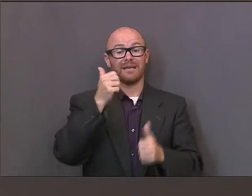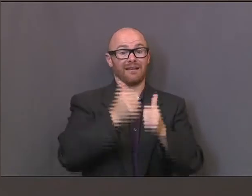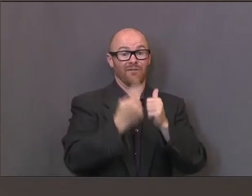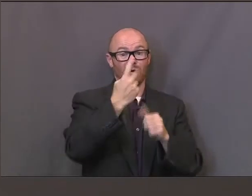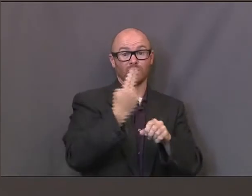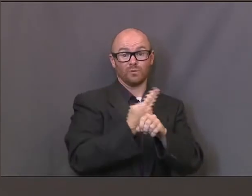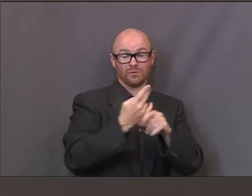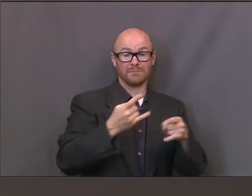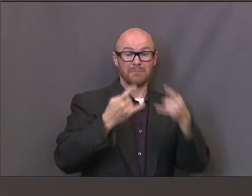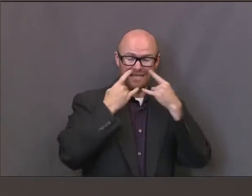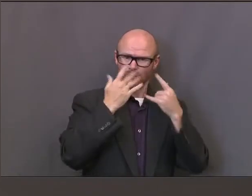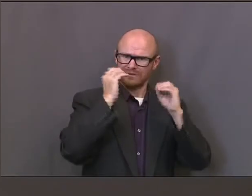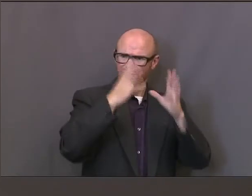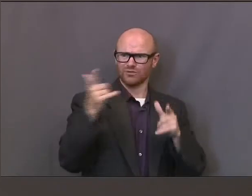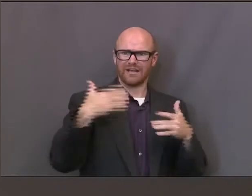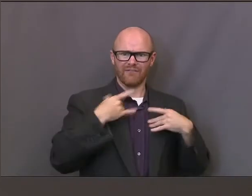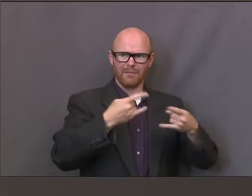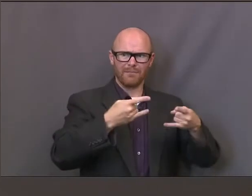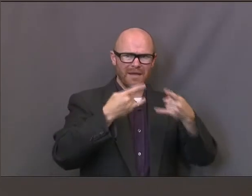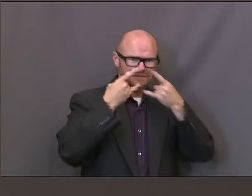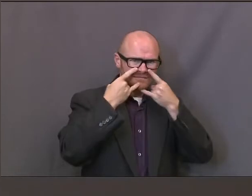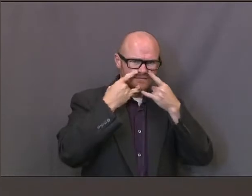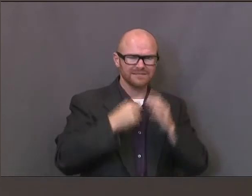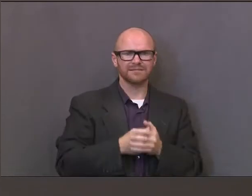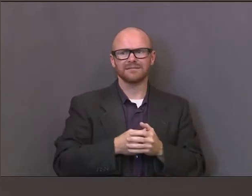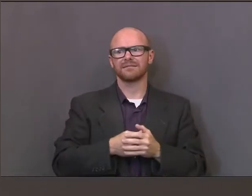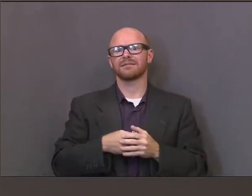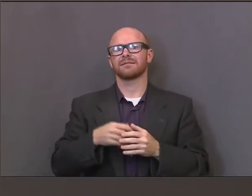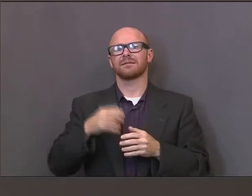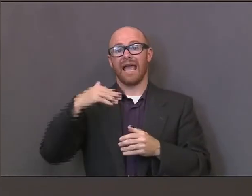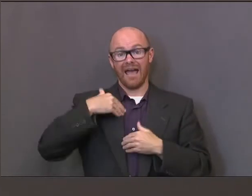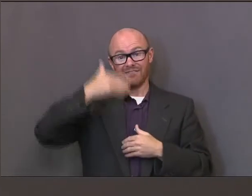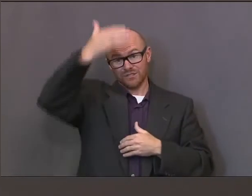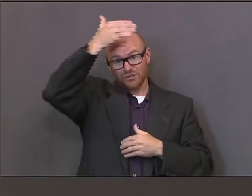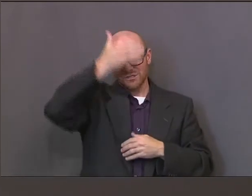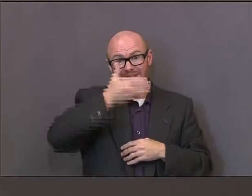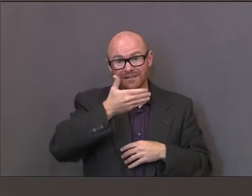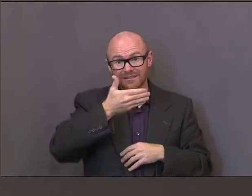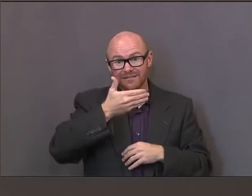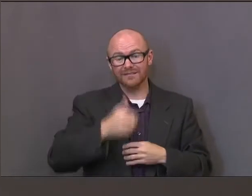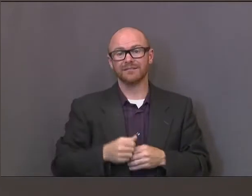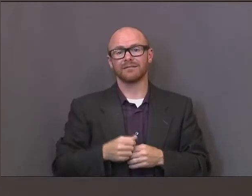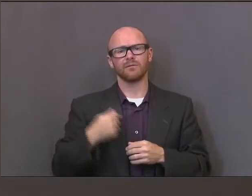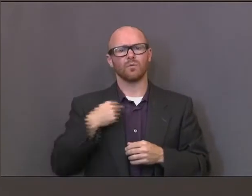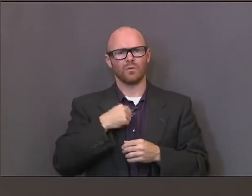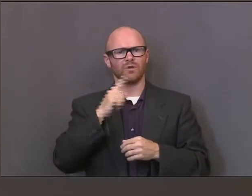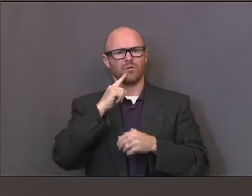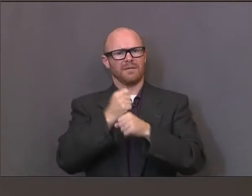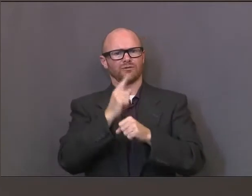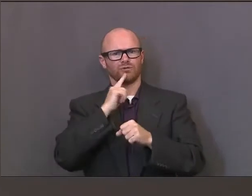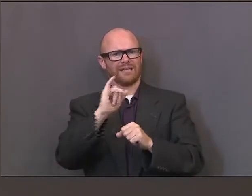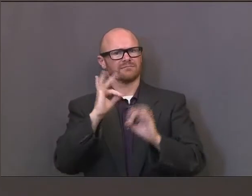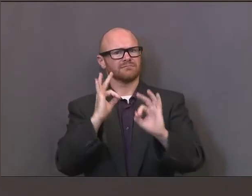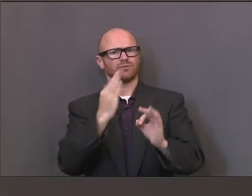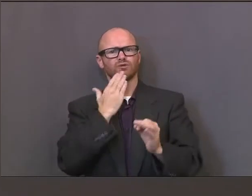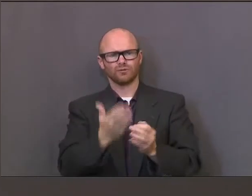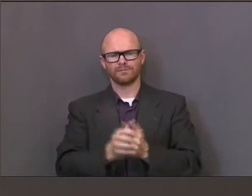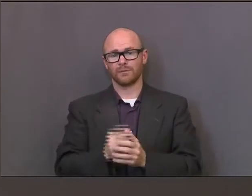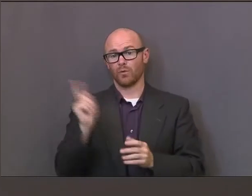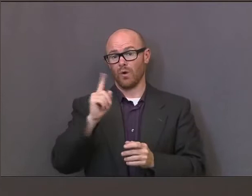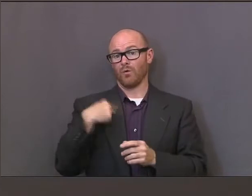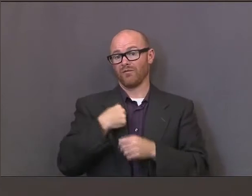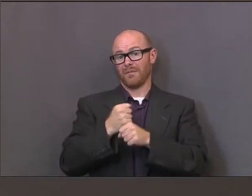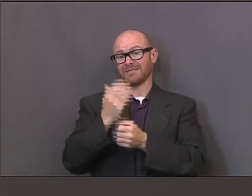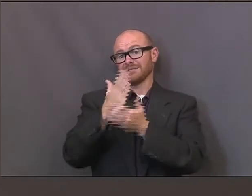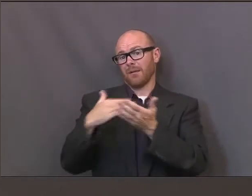again, we've given to the teachers, they have masks and shields to wear. So we're trying to accommodate that. Where we have made some changes, and